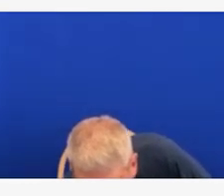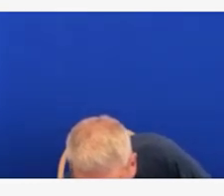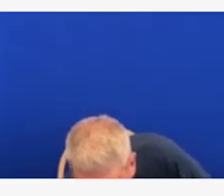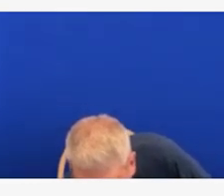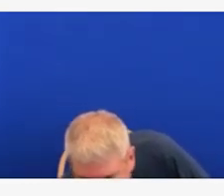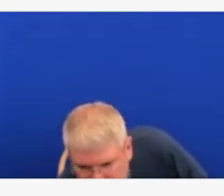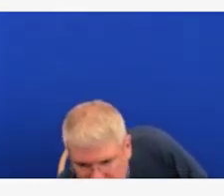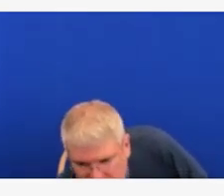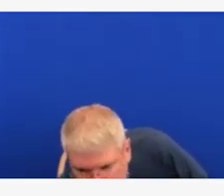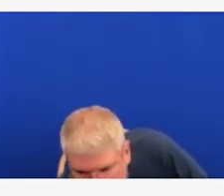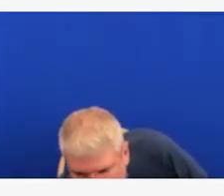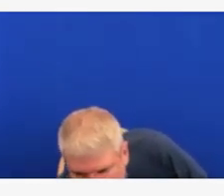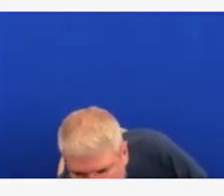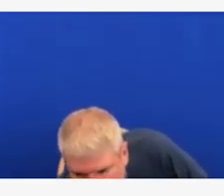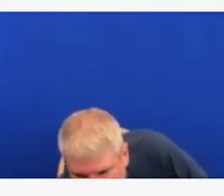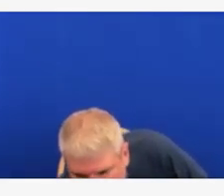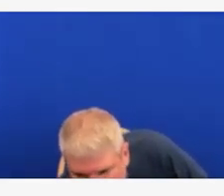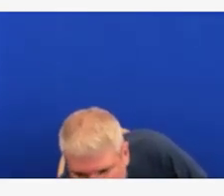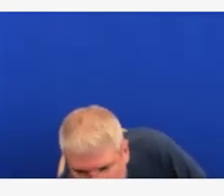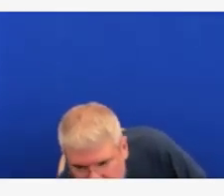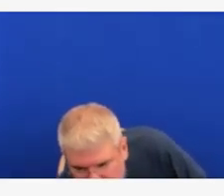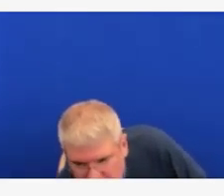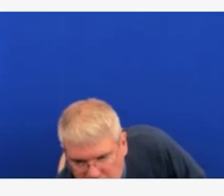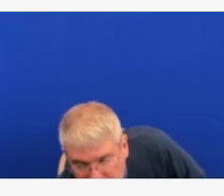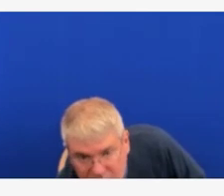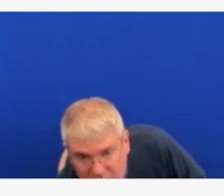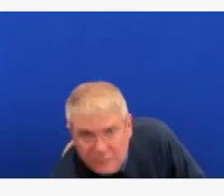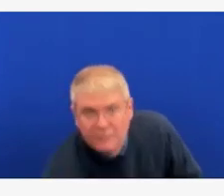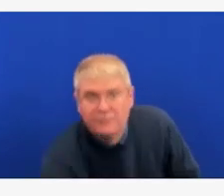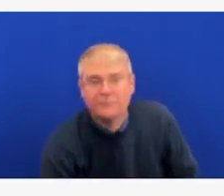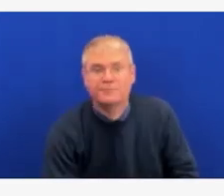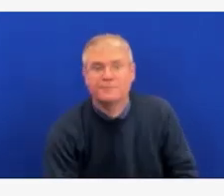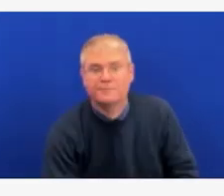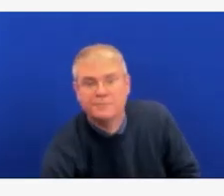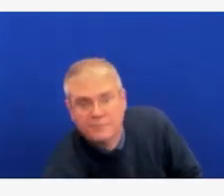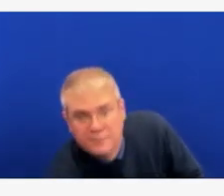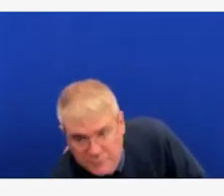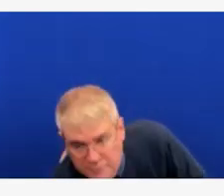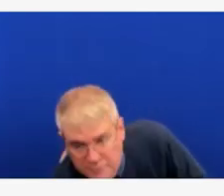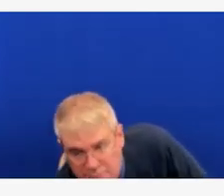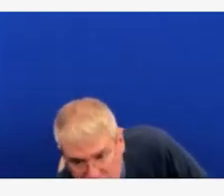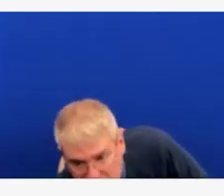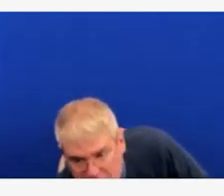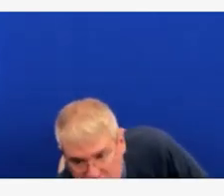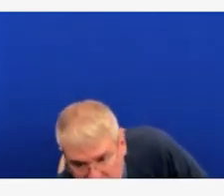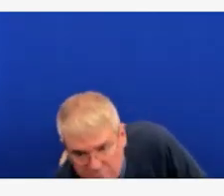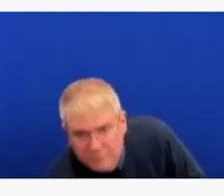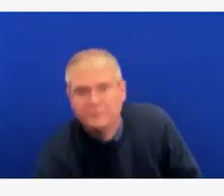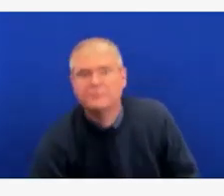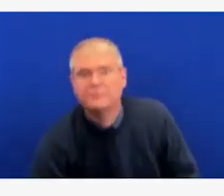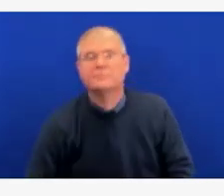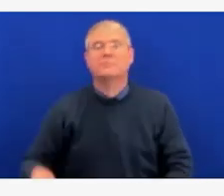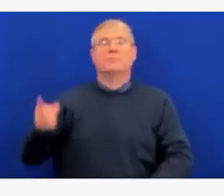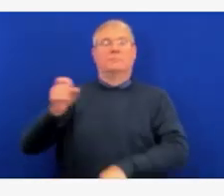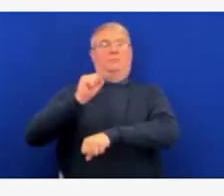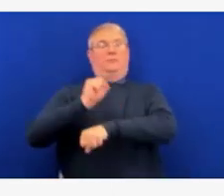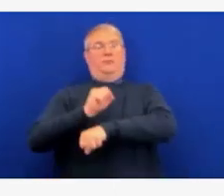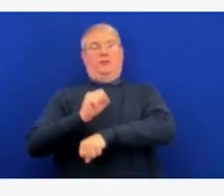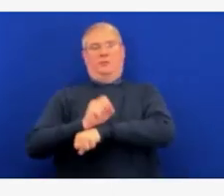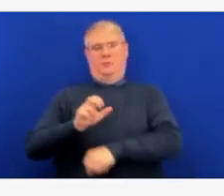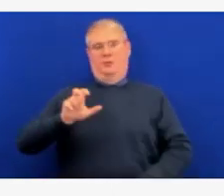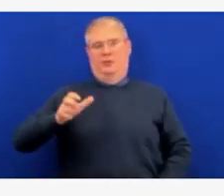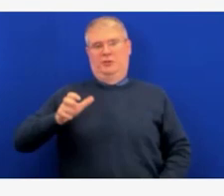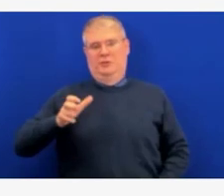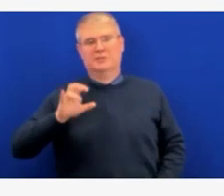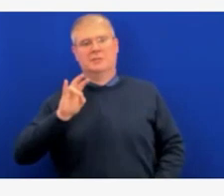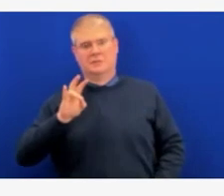for Dr. Barker. So you've answered or you've talked about some of the questions or concerns that